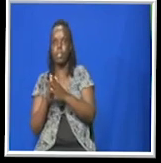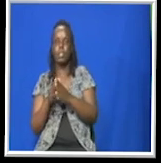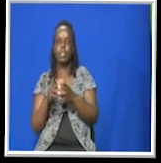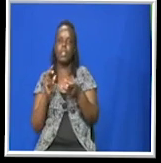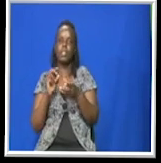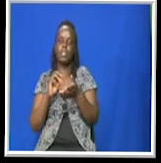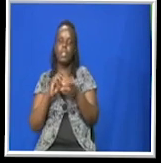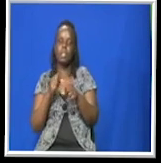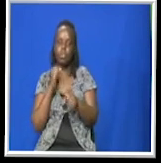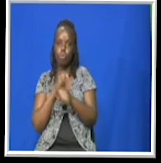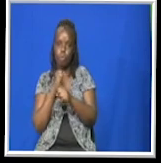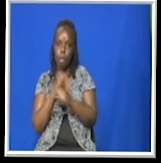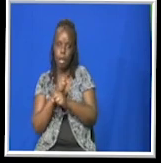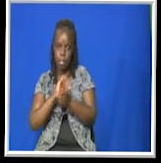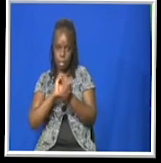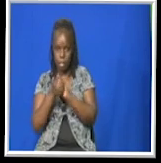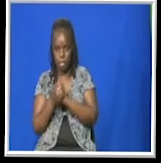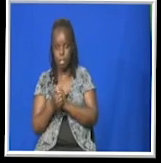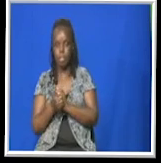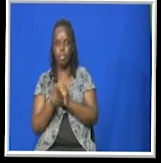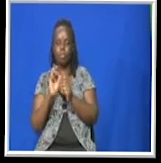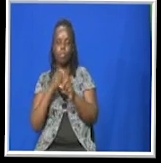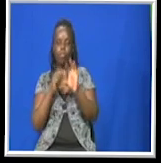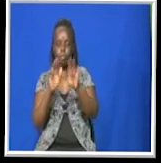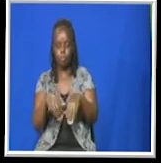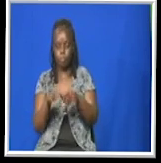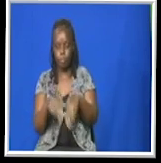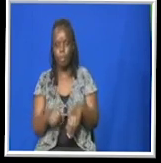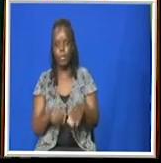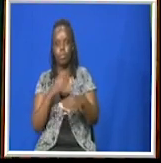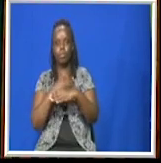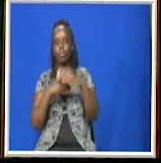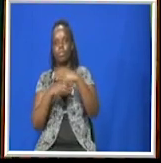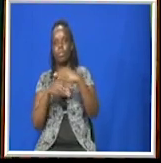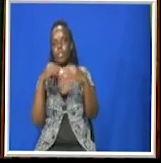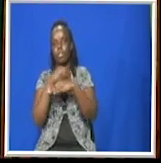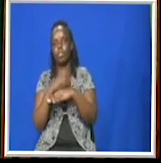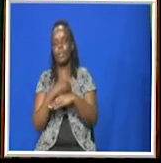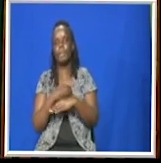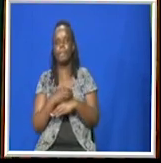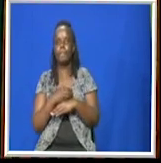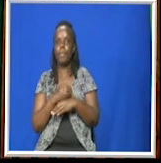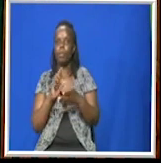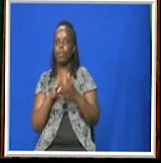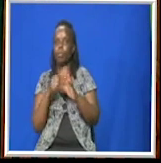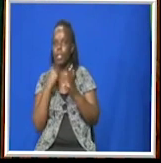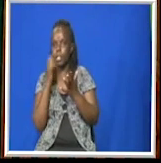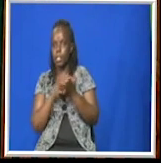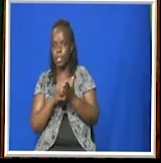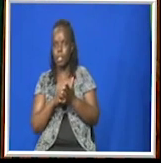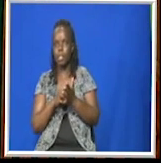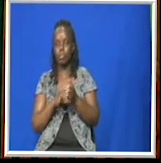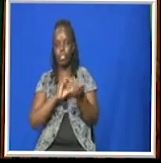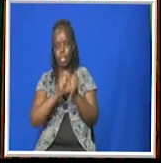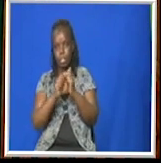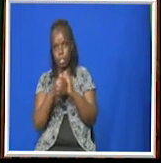has changed from farming to construction. Or we can also change it